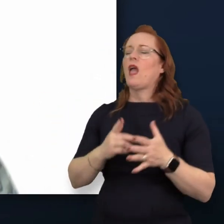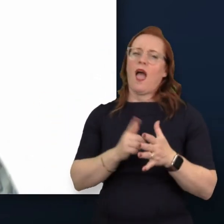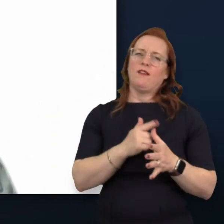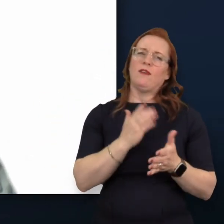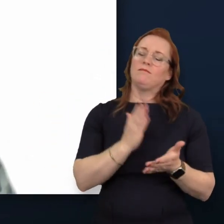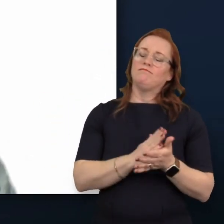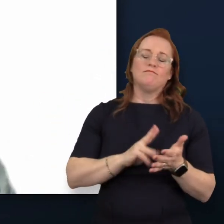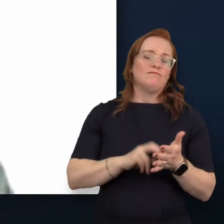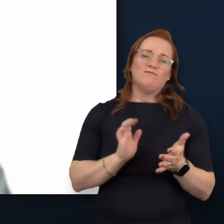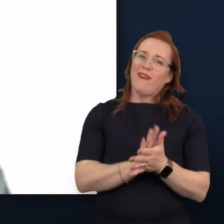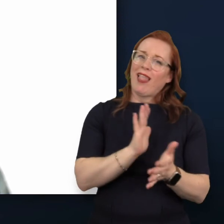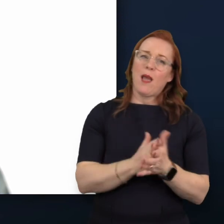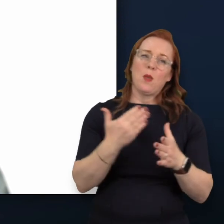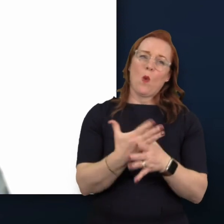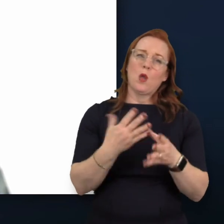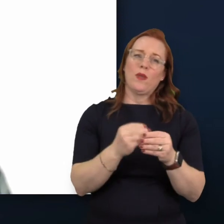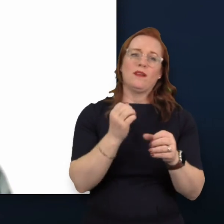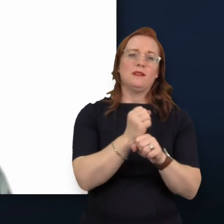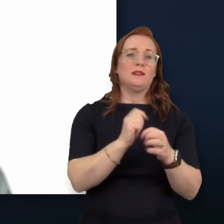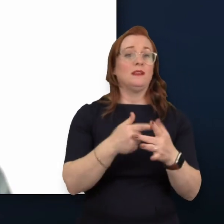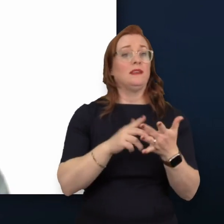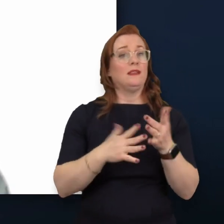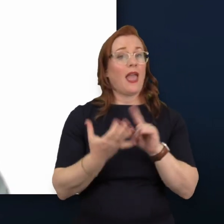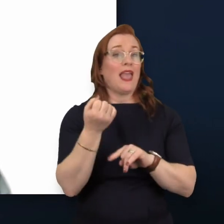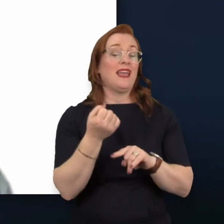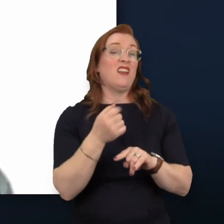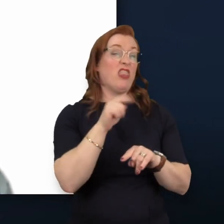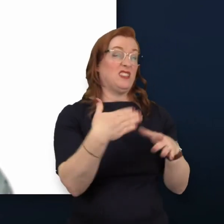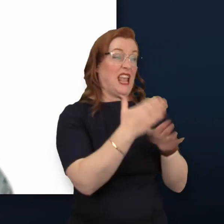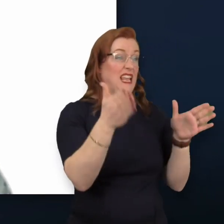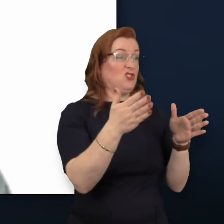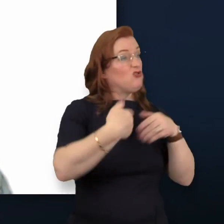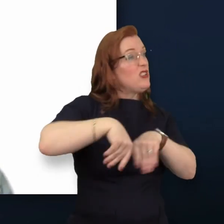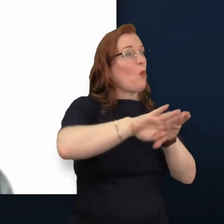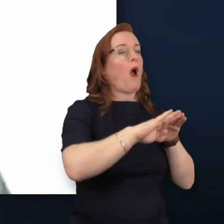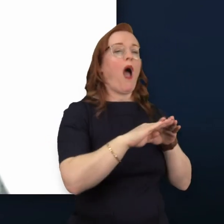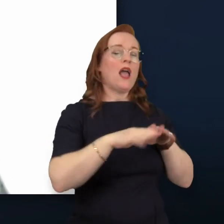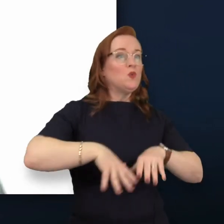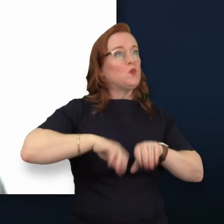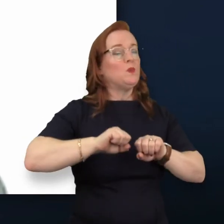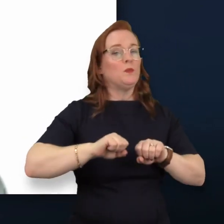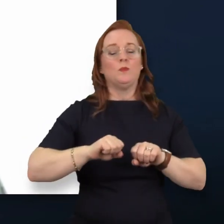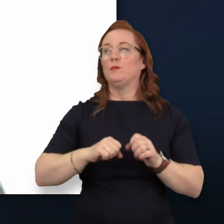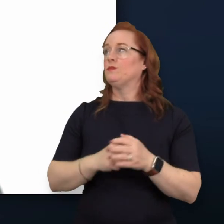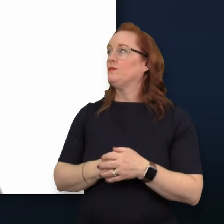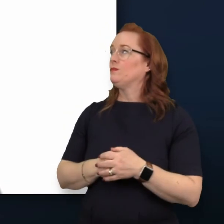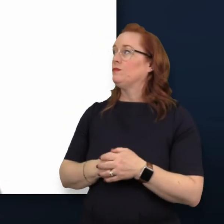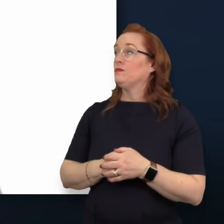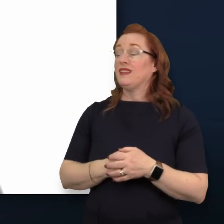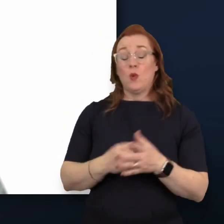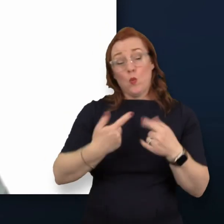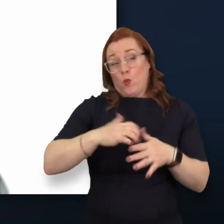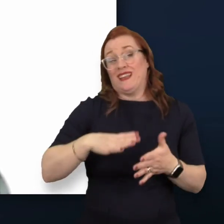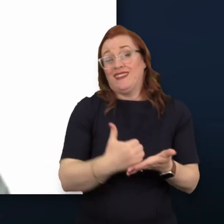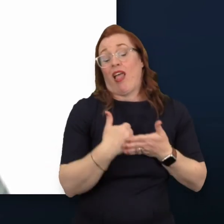with GAIN in this industry-wide initiative and it's help that we need. Our objective here